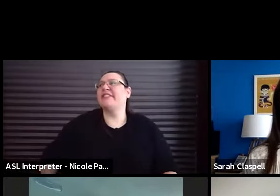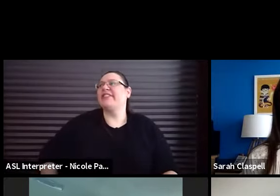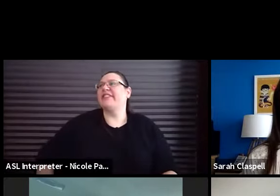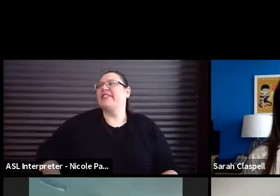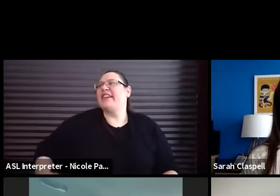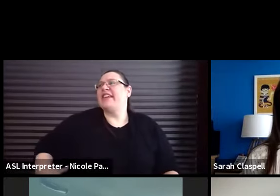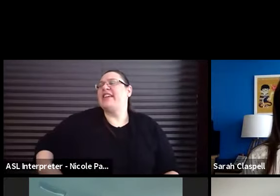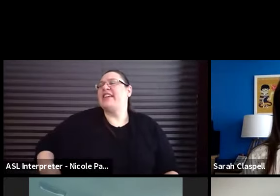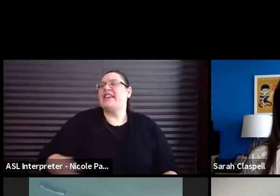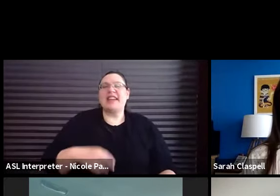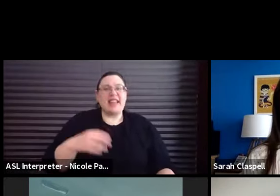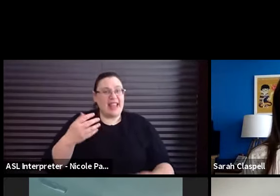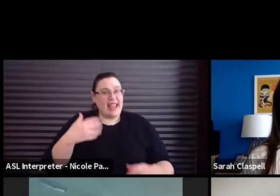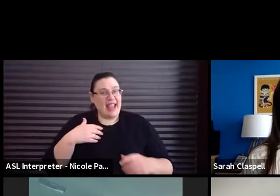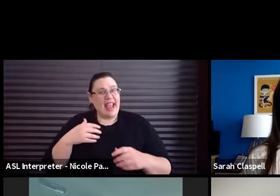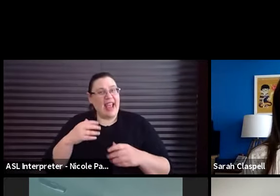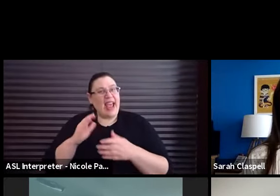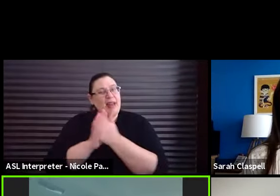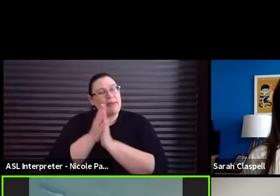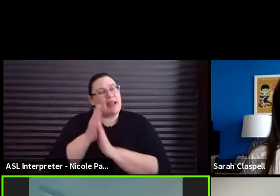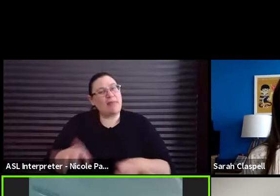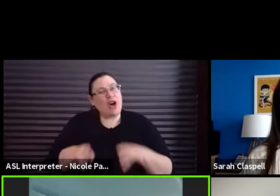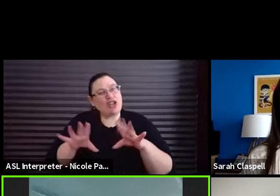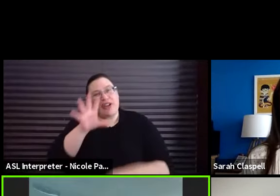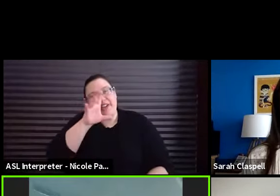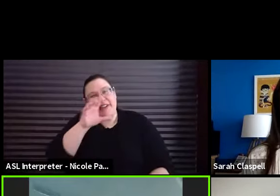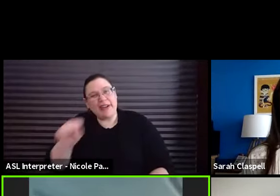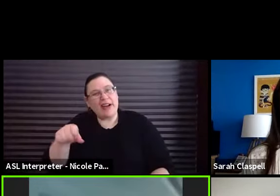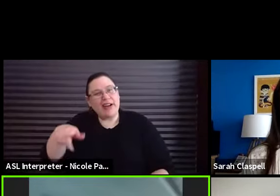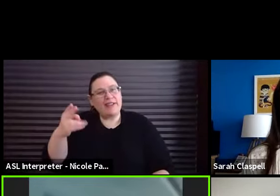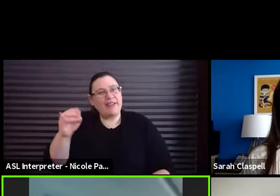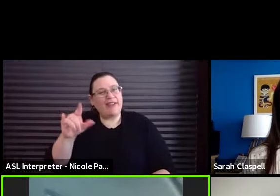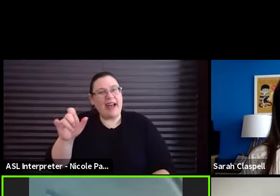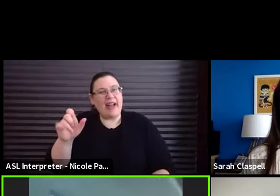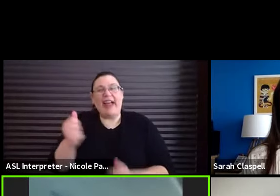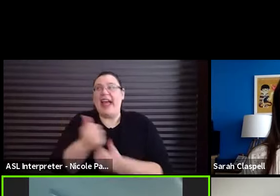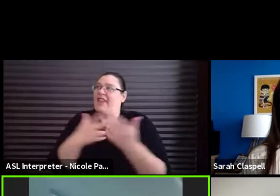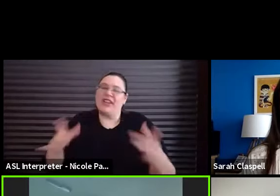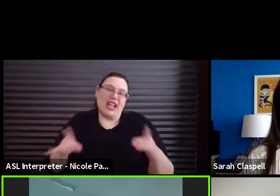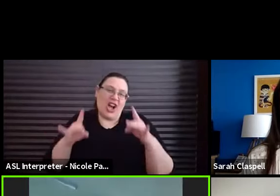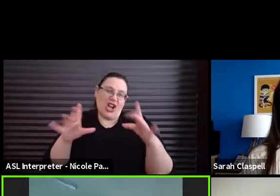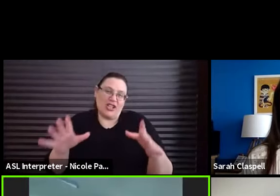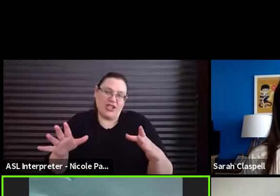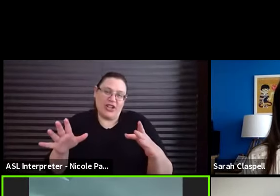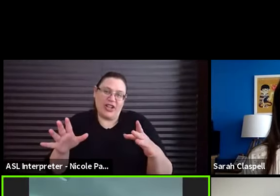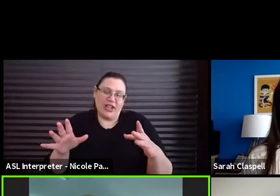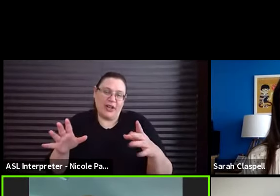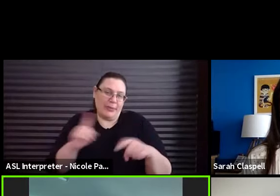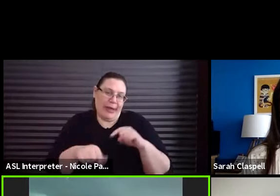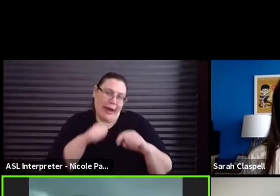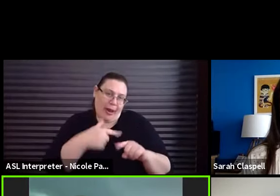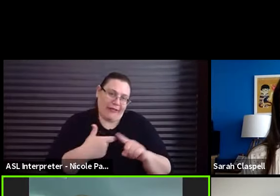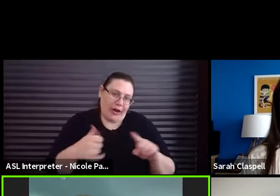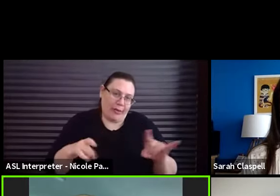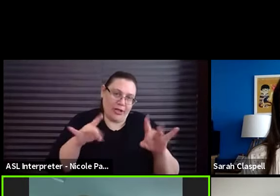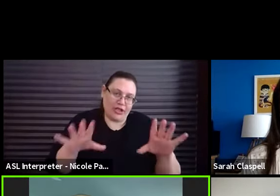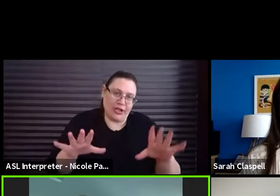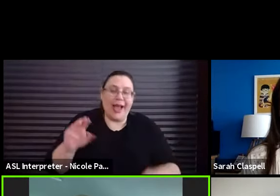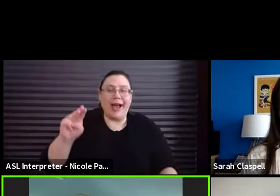sort of become an Australia file. I'm, I'm, I'm everything Australia without being from Australia mates.